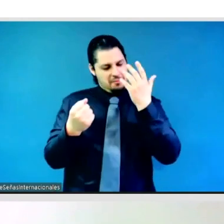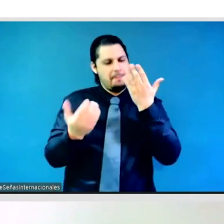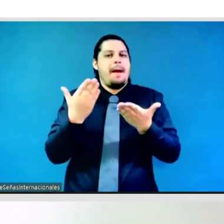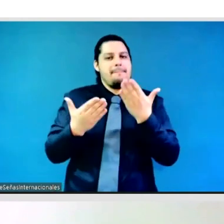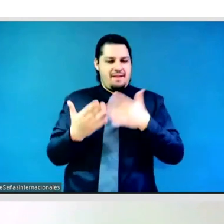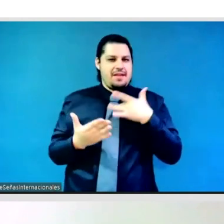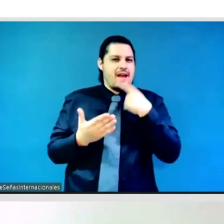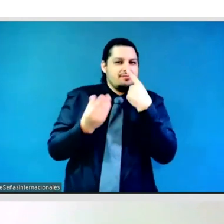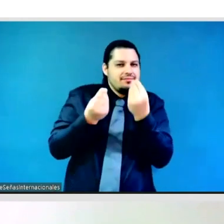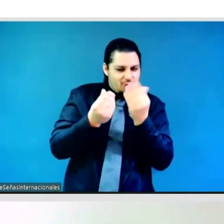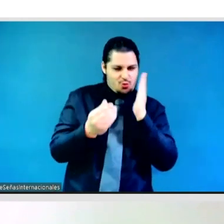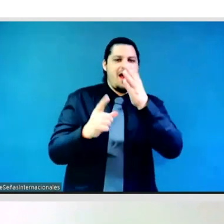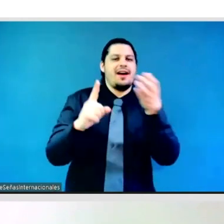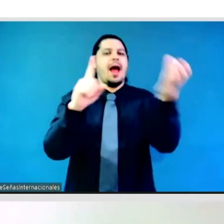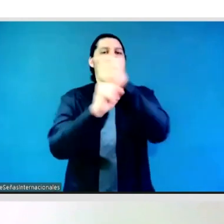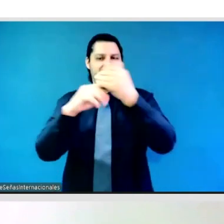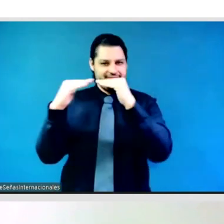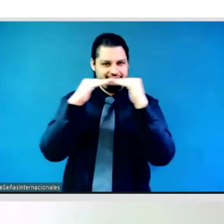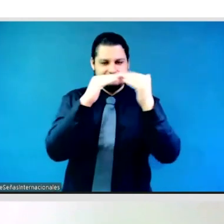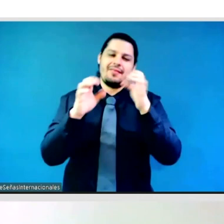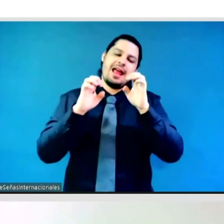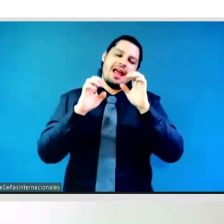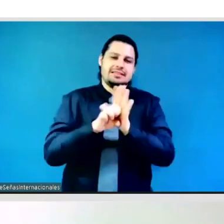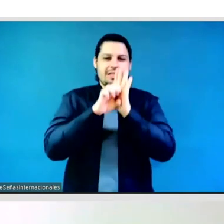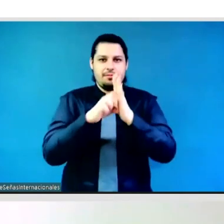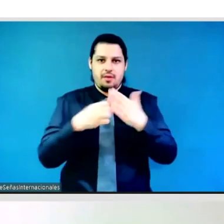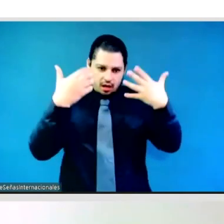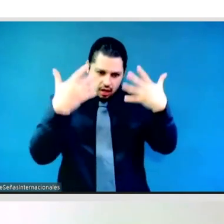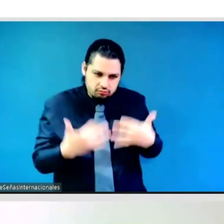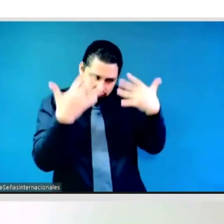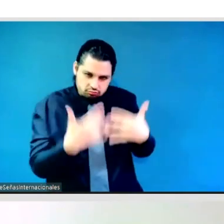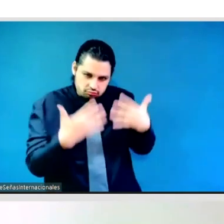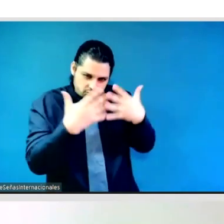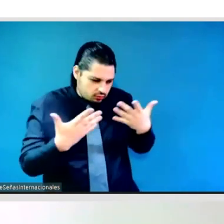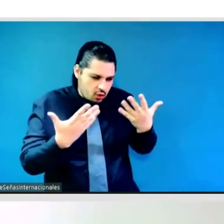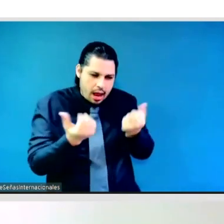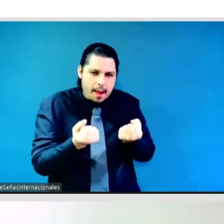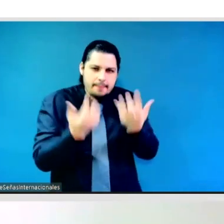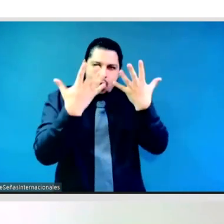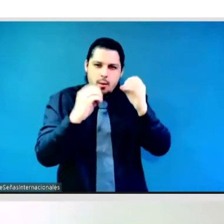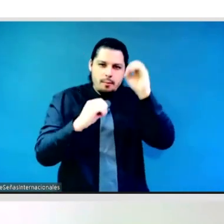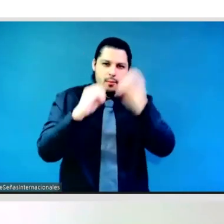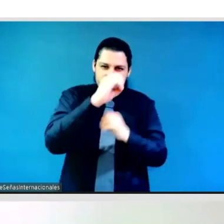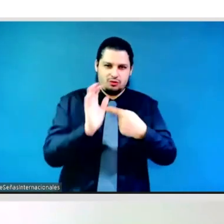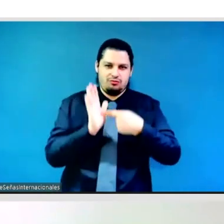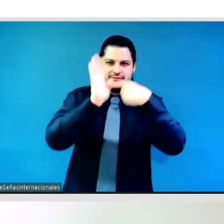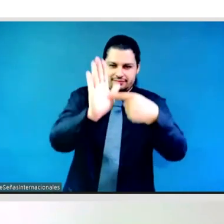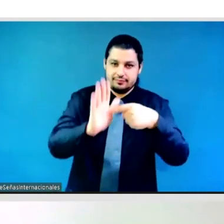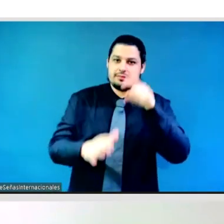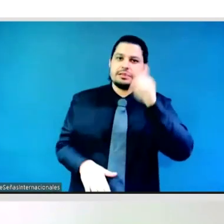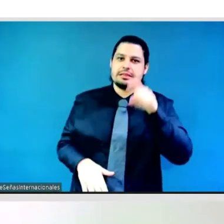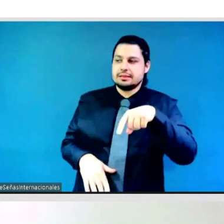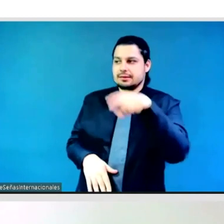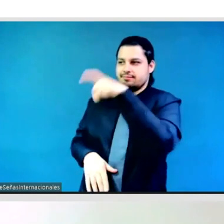representation political presentation. So one thing to keep in mind, which is also from the IPU website and research is just that in terms of